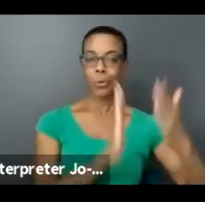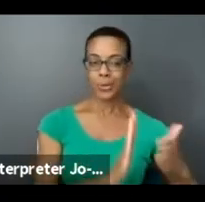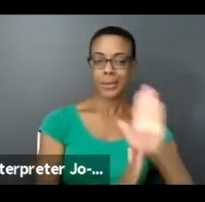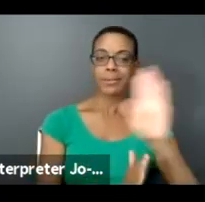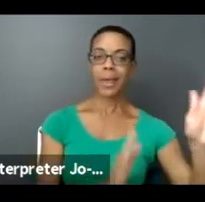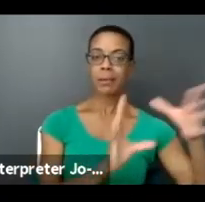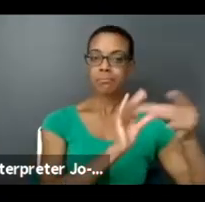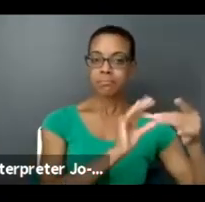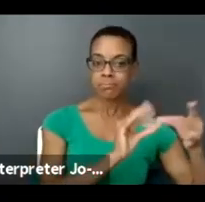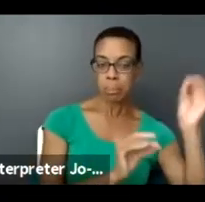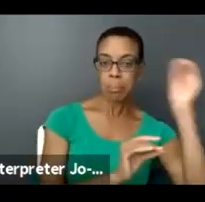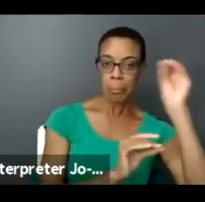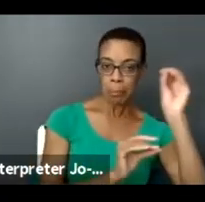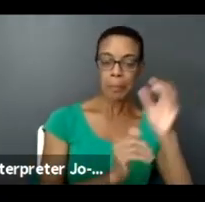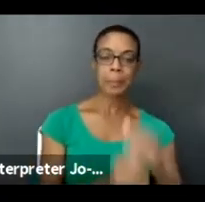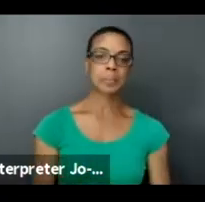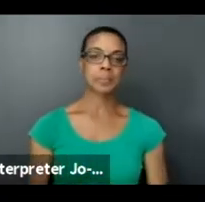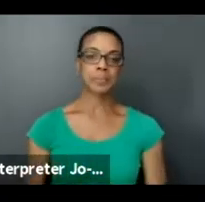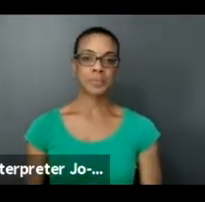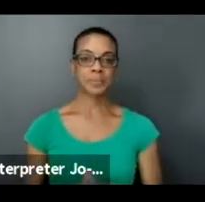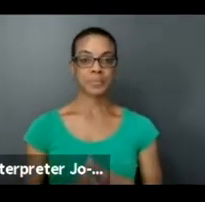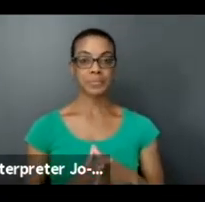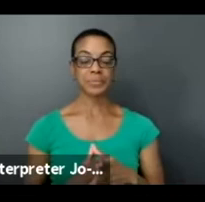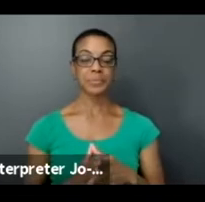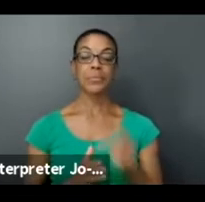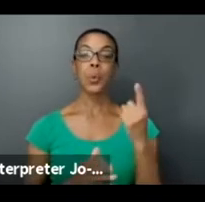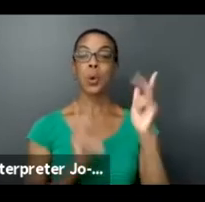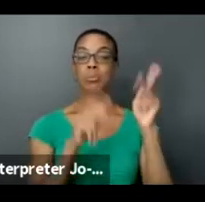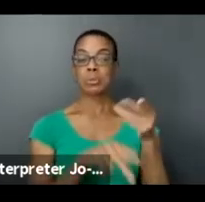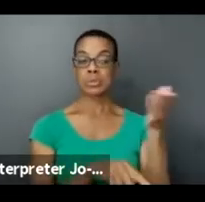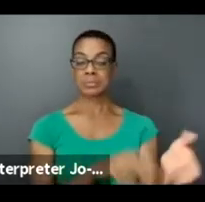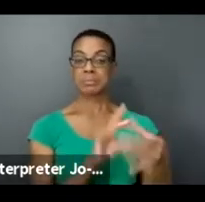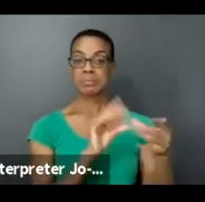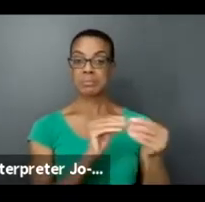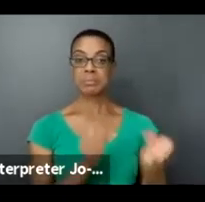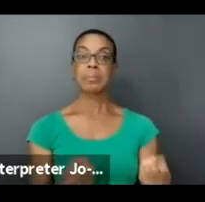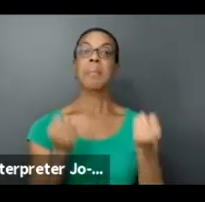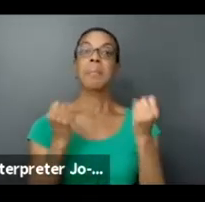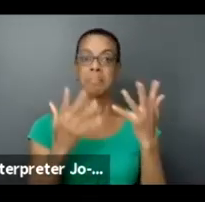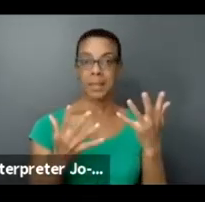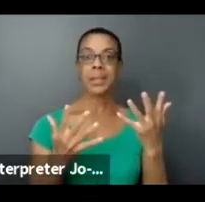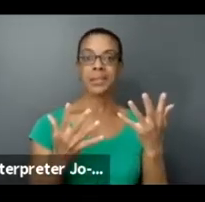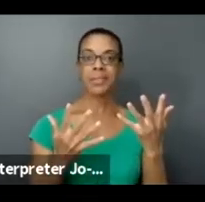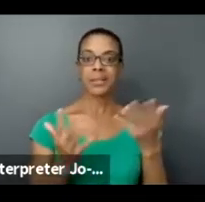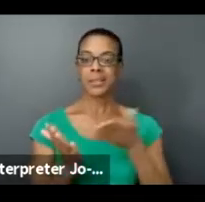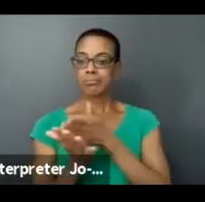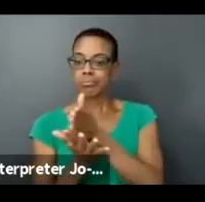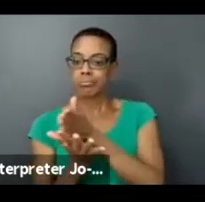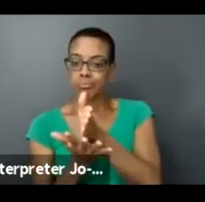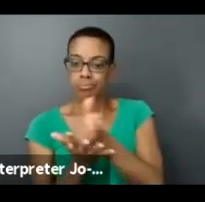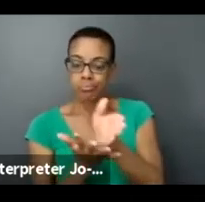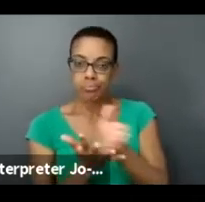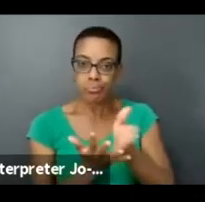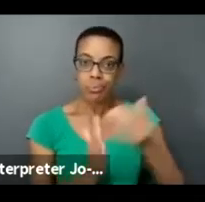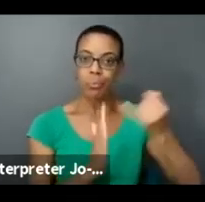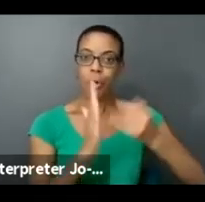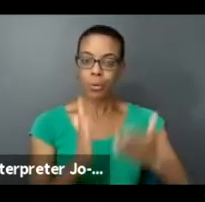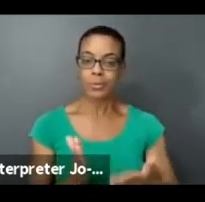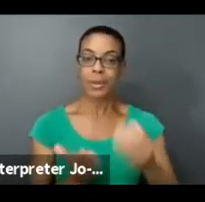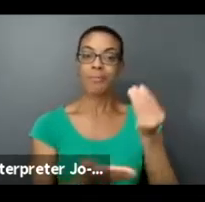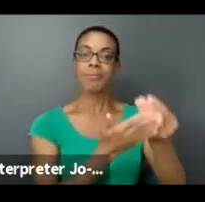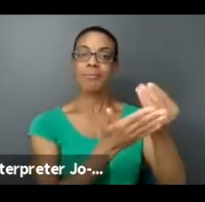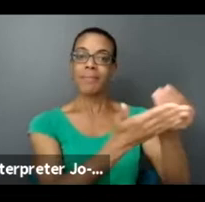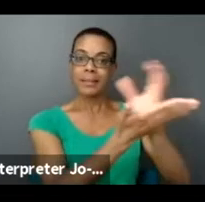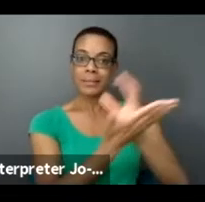And so I'll read some of these out. One person said, many of us are hybrid artists, so funding should be a flexible container